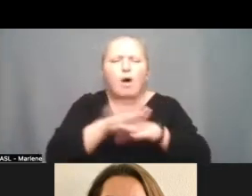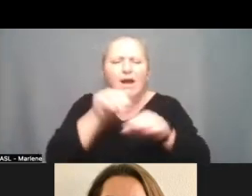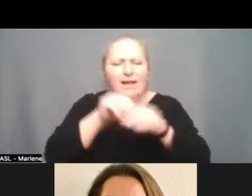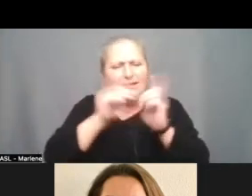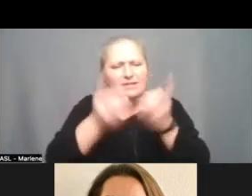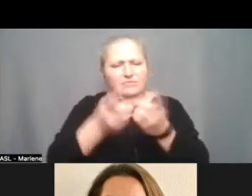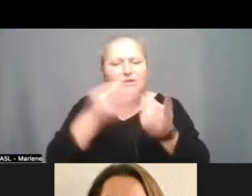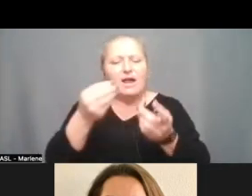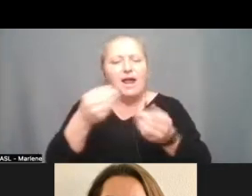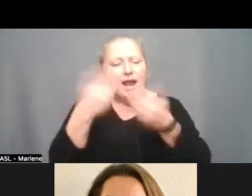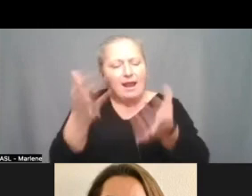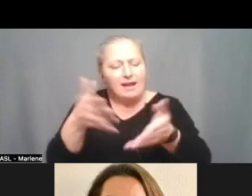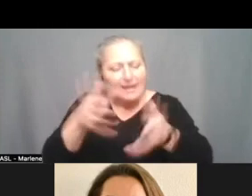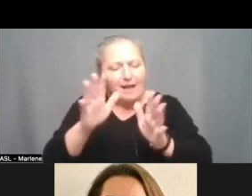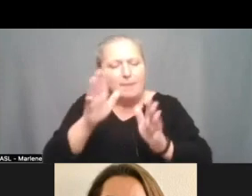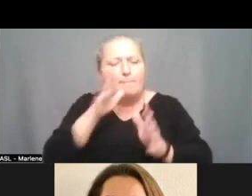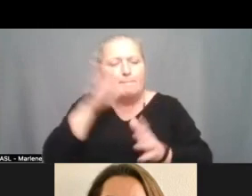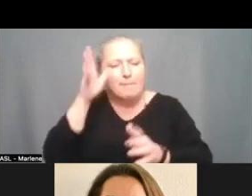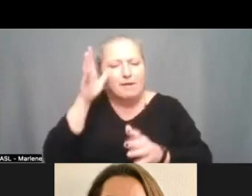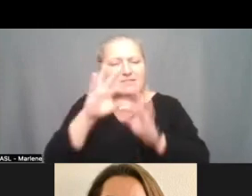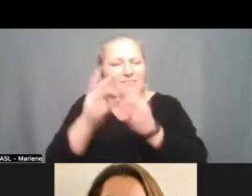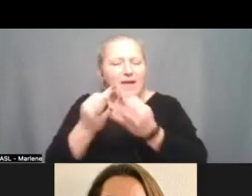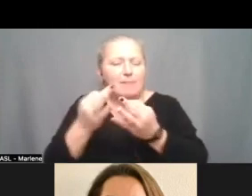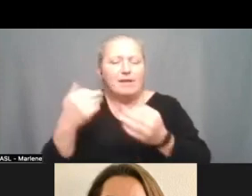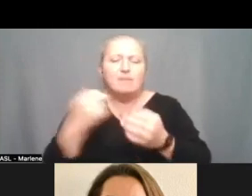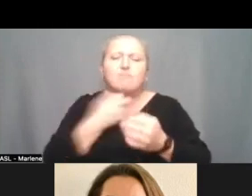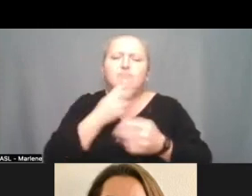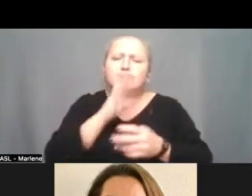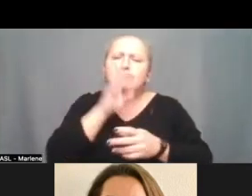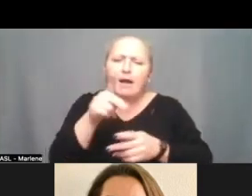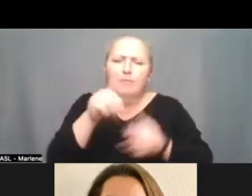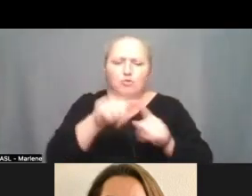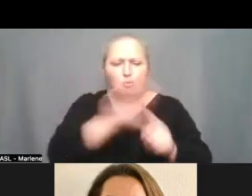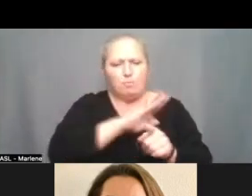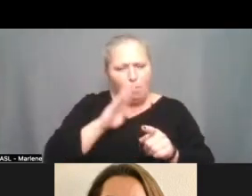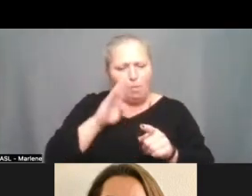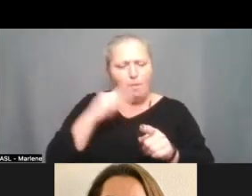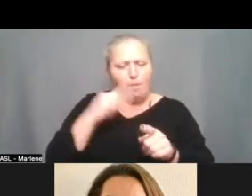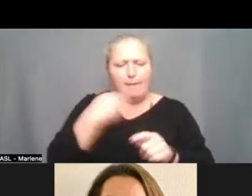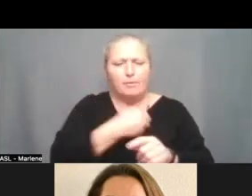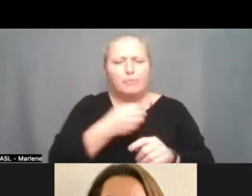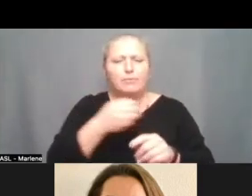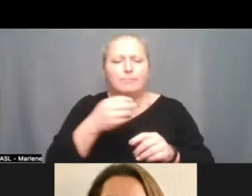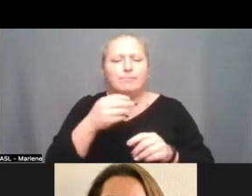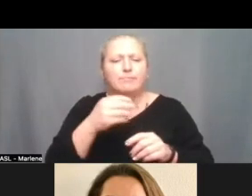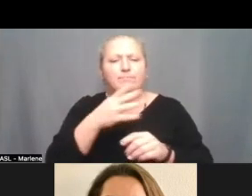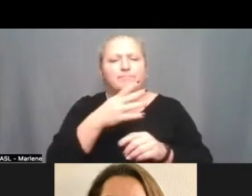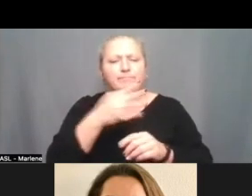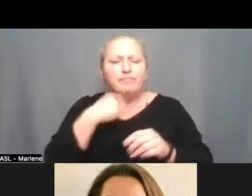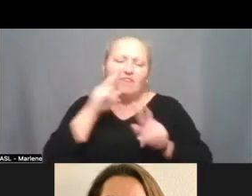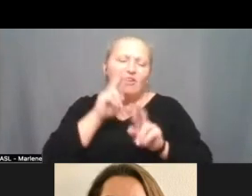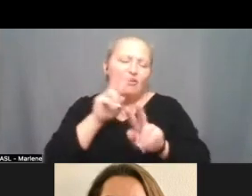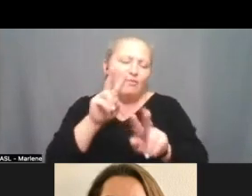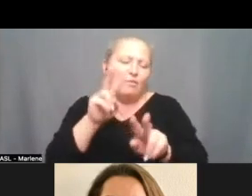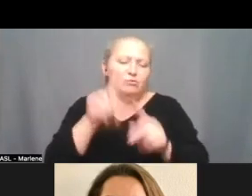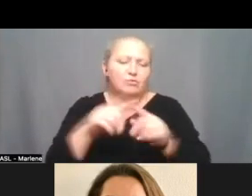a voice in their work with our school board members to be able to talk directly to school board members. And I really look forward to those events and